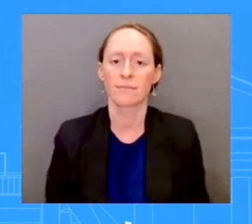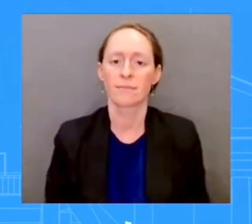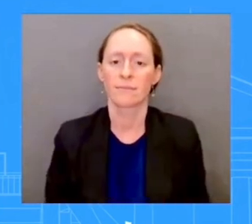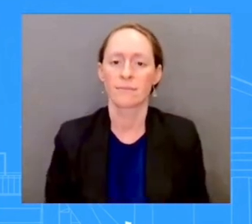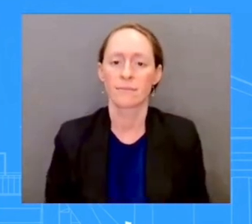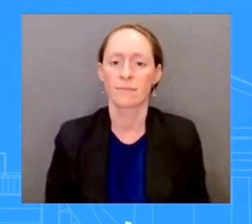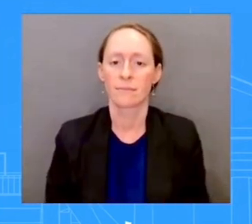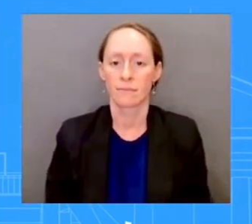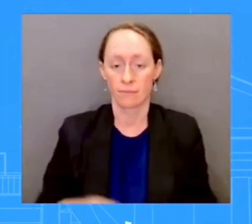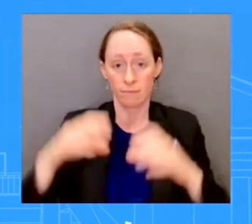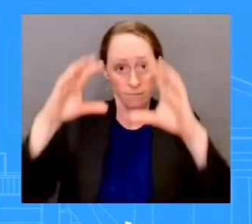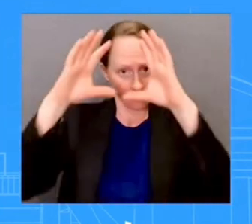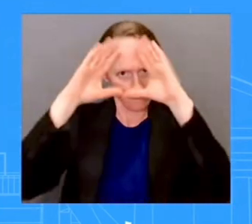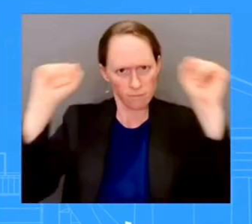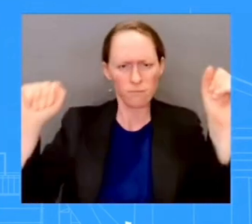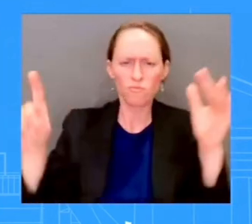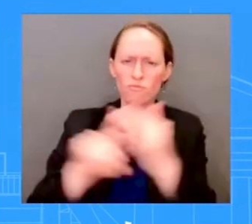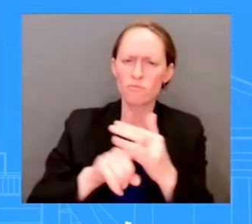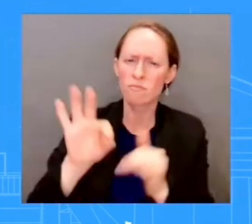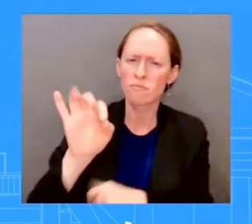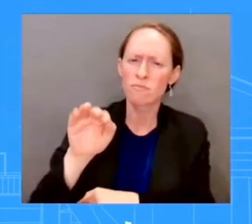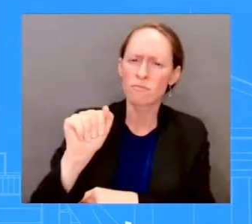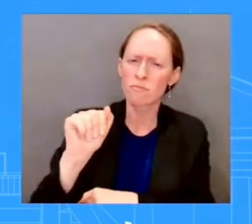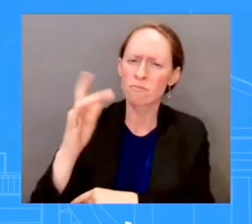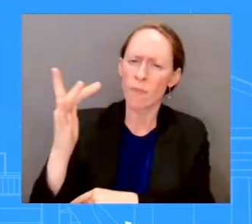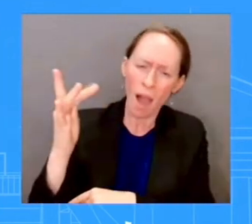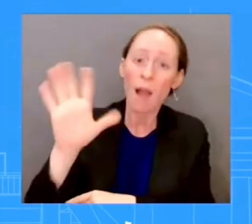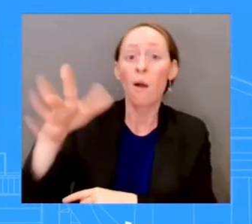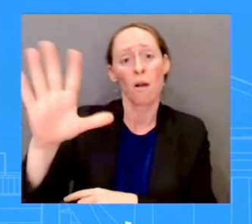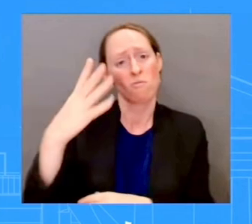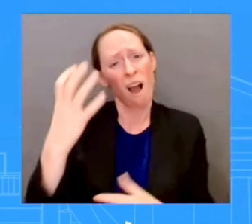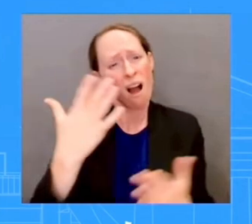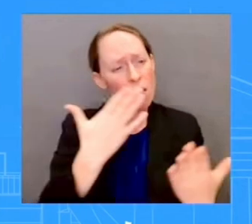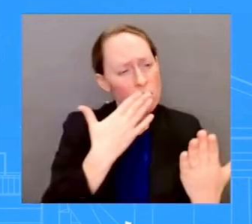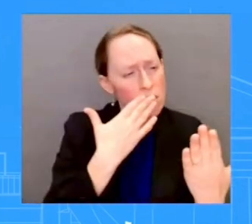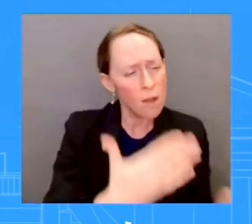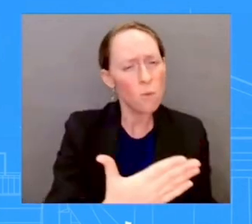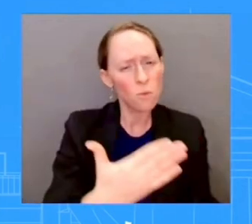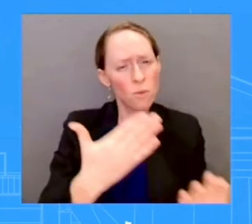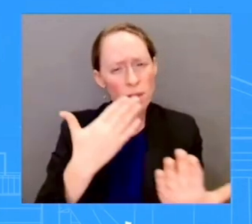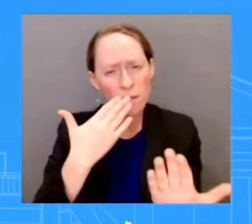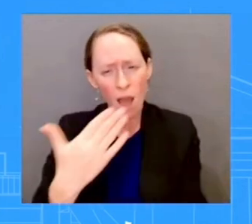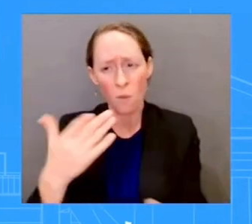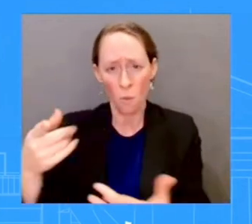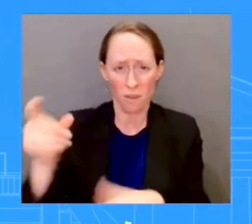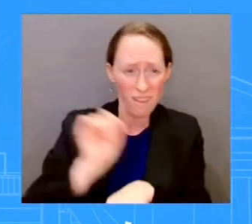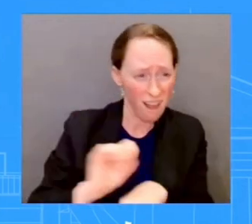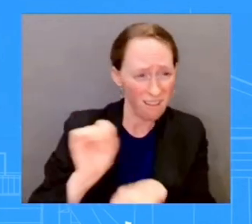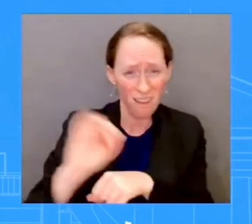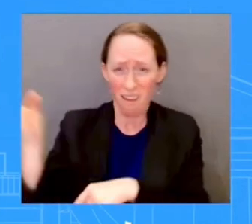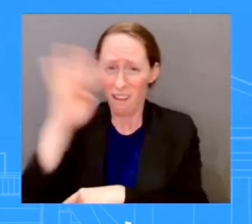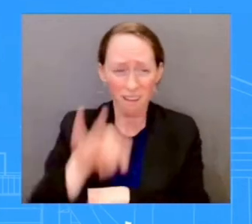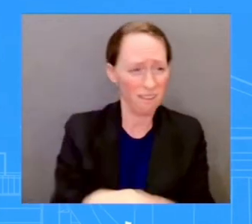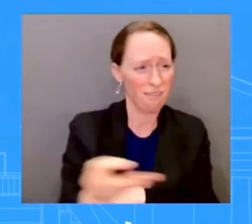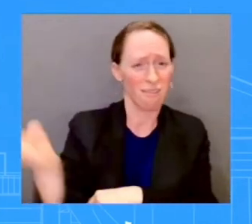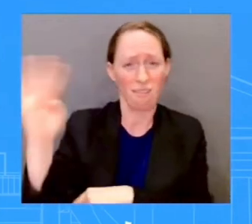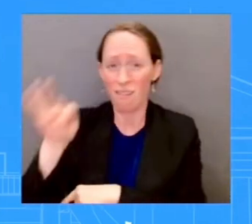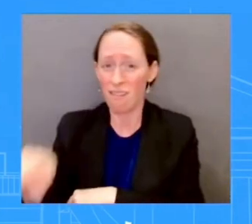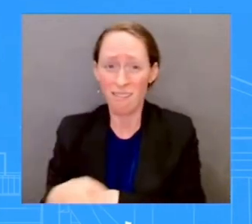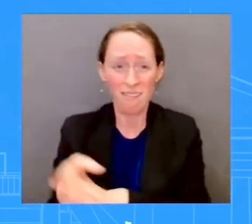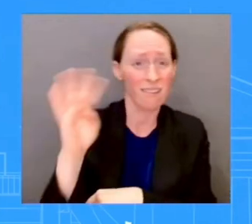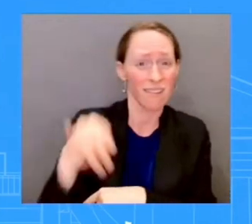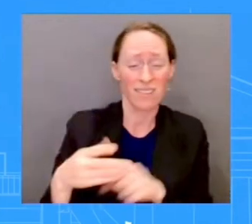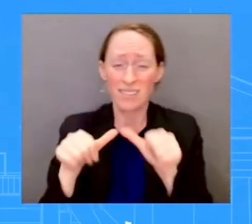Coordination Center who worked 24-7 to make sure that we're capable of responding to whatever is happening across the country.